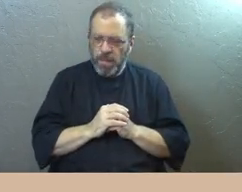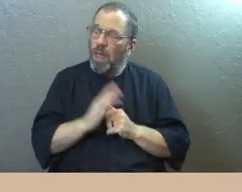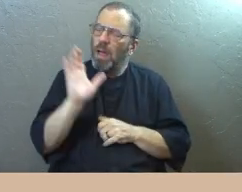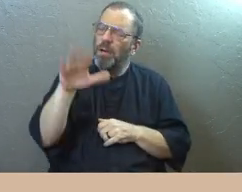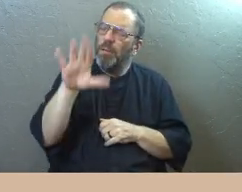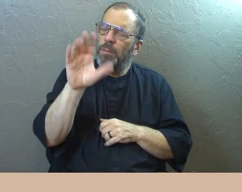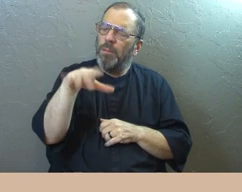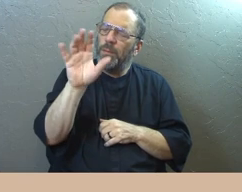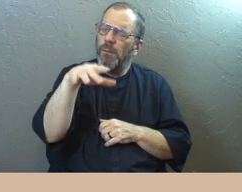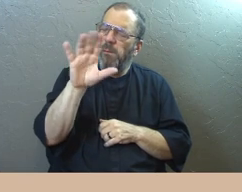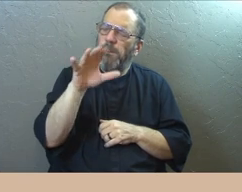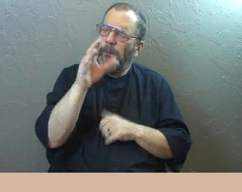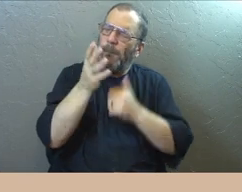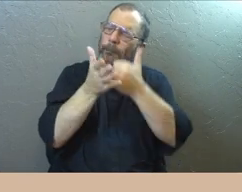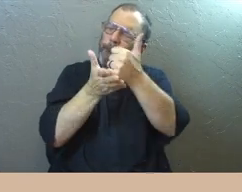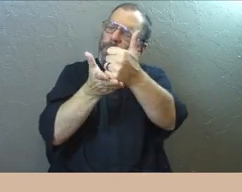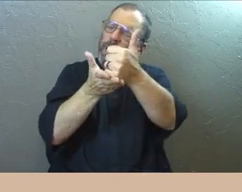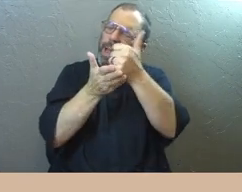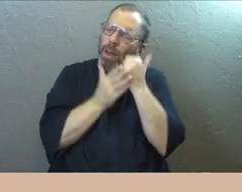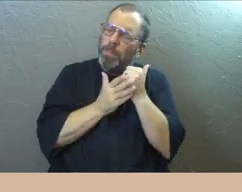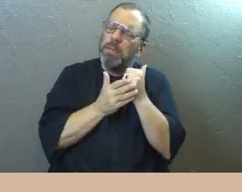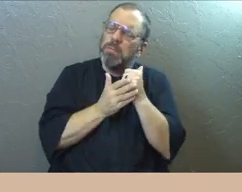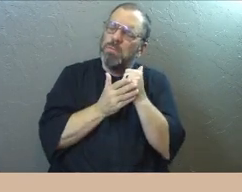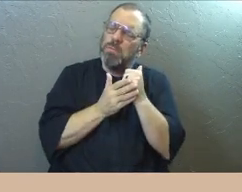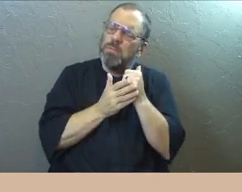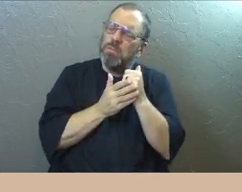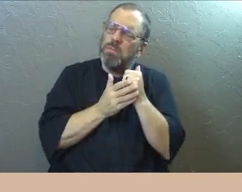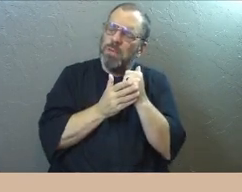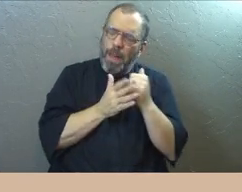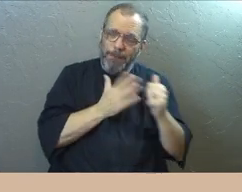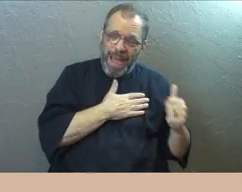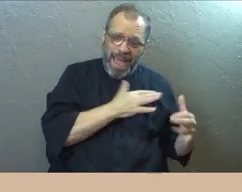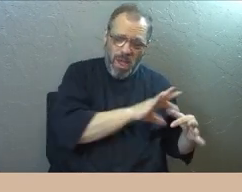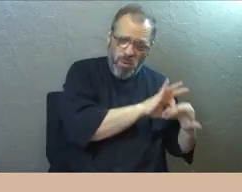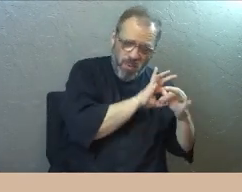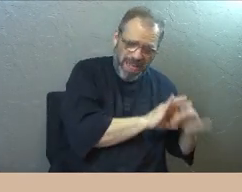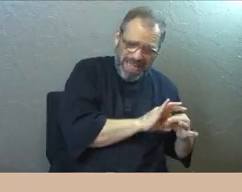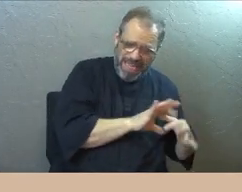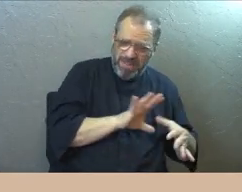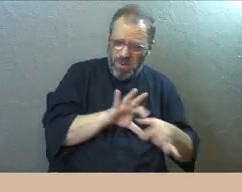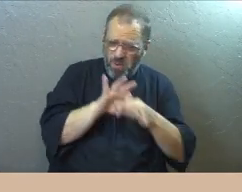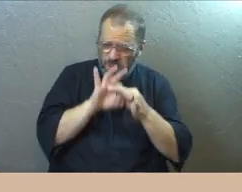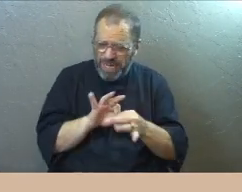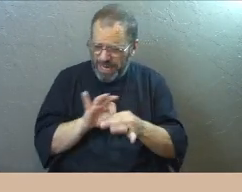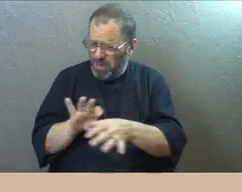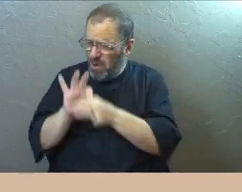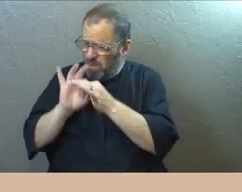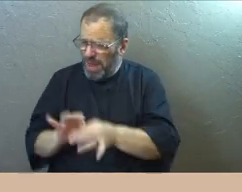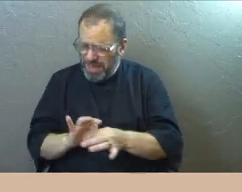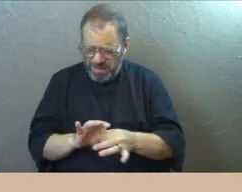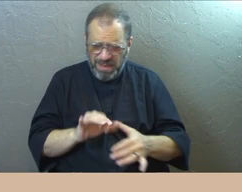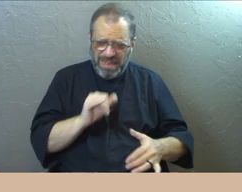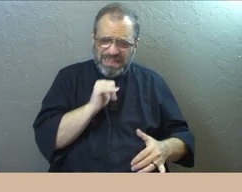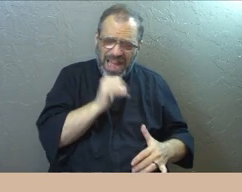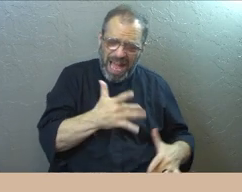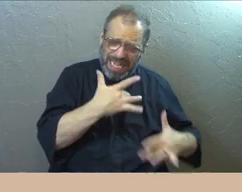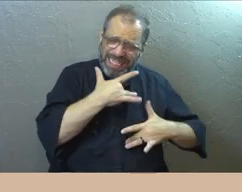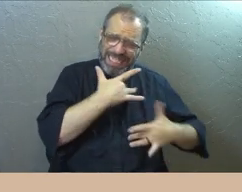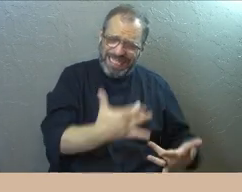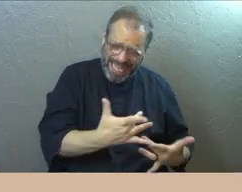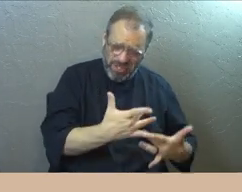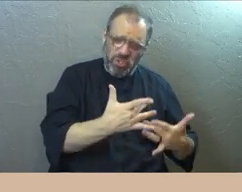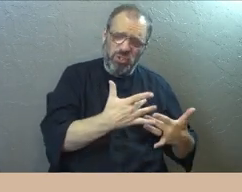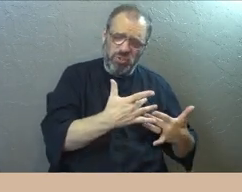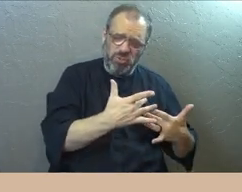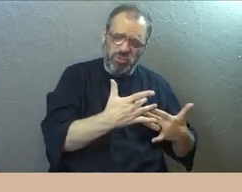God, would you help us to see where we've put other relationships, unintentionally formed habits, and we've put those